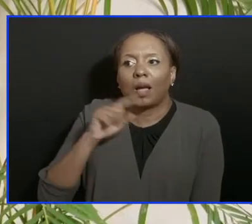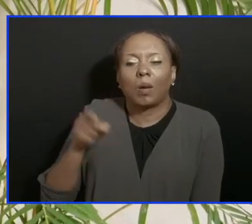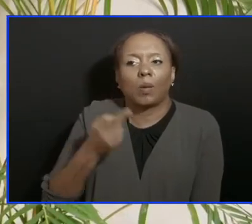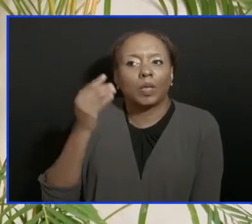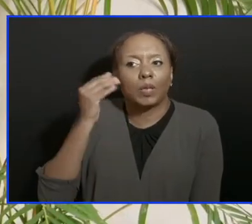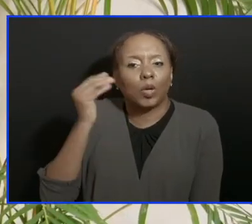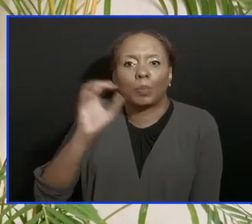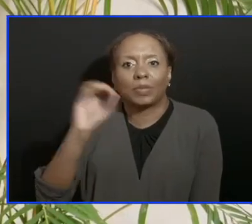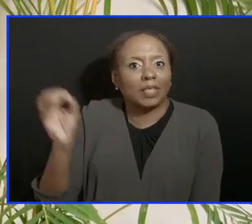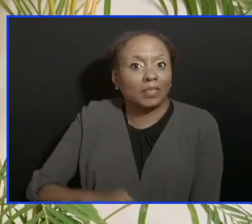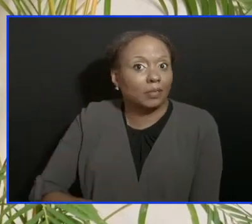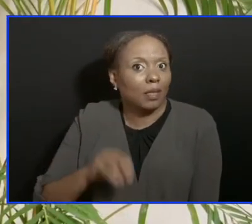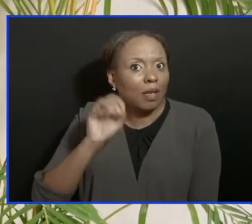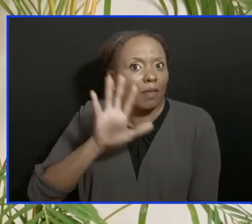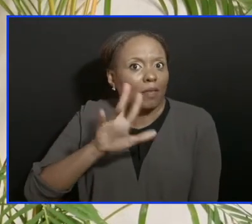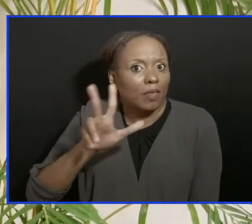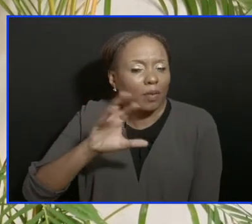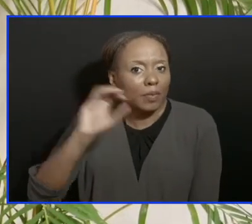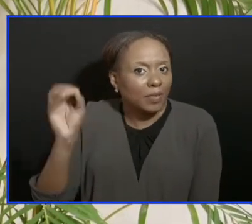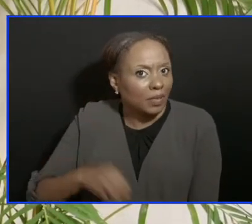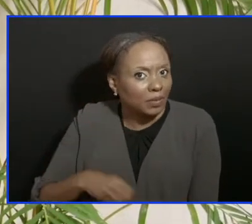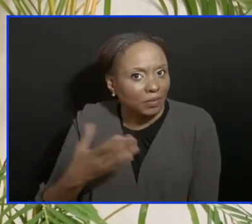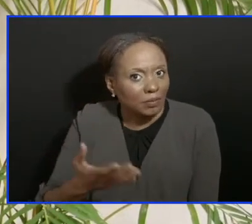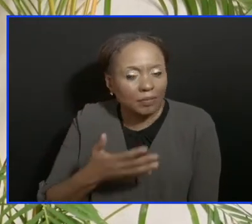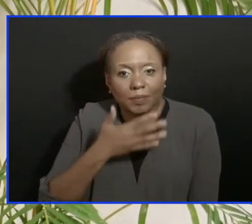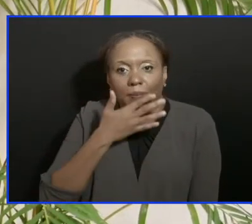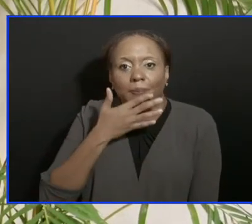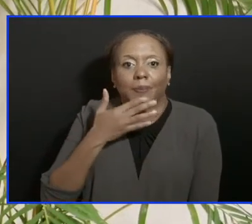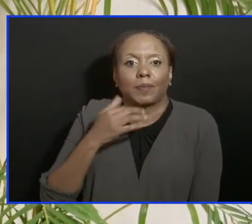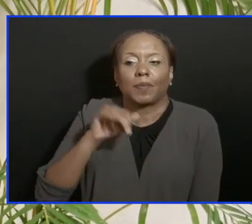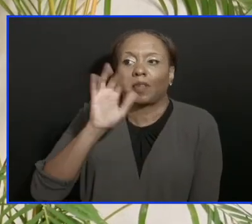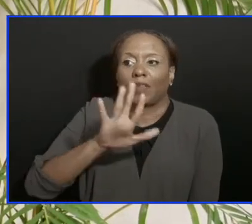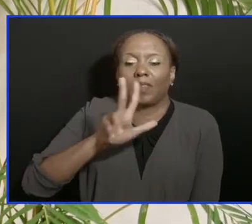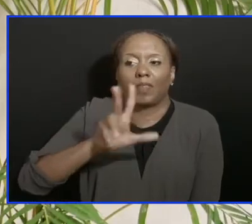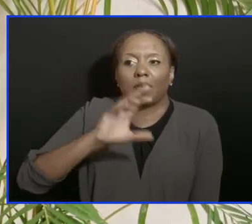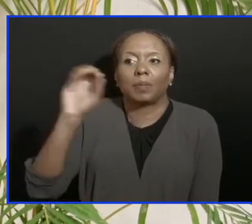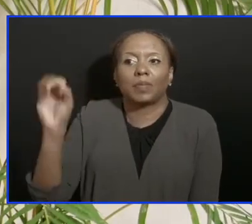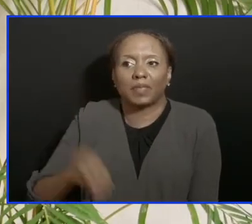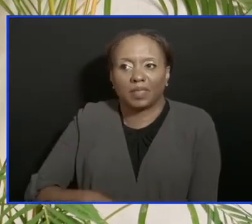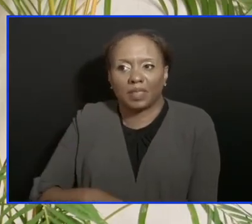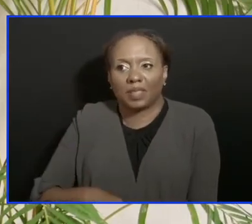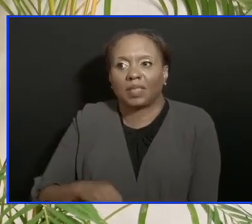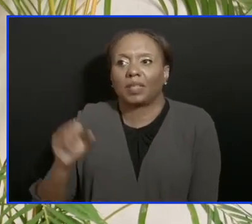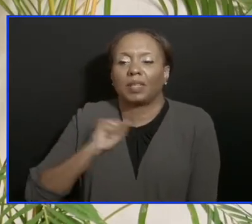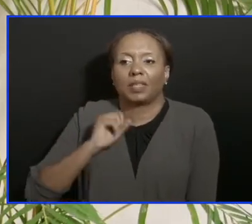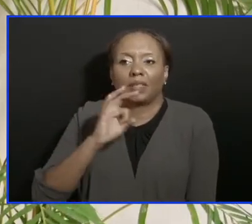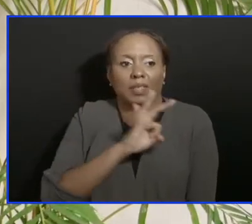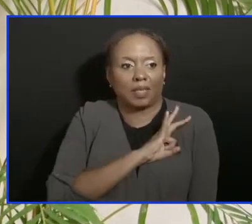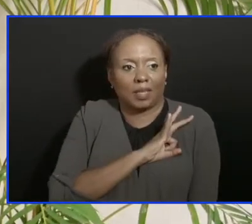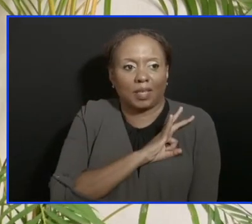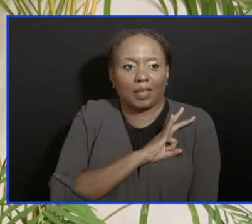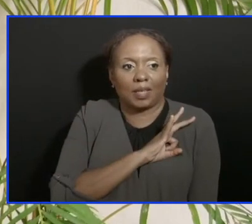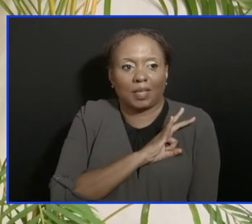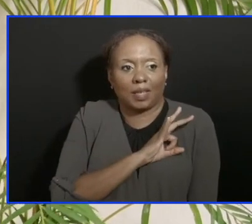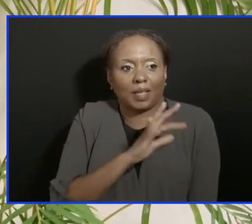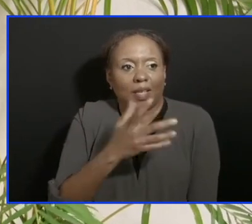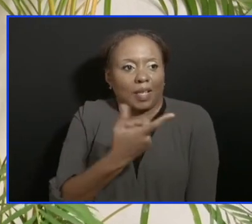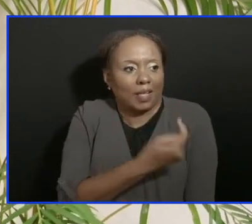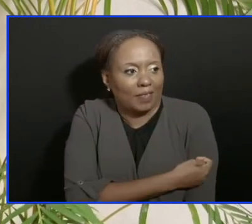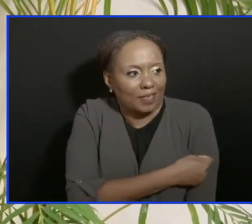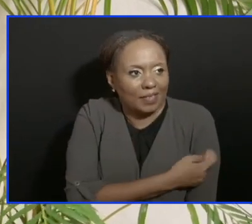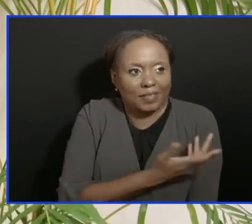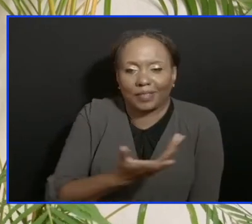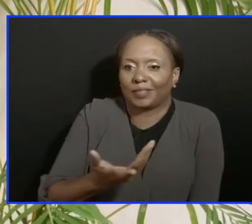now because I don't have those numbers, but I can tell you it is 53% of the total staff complement of the psychiatric hospital.